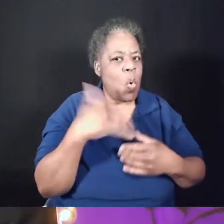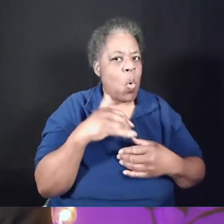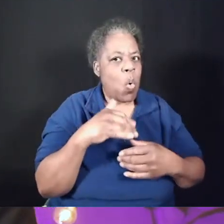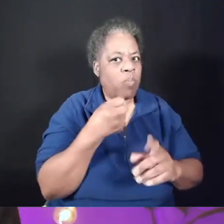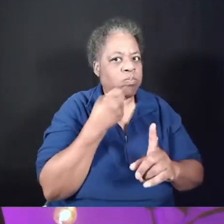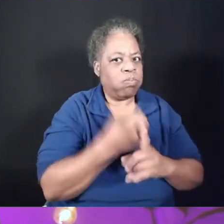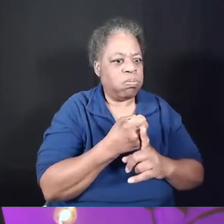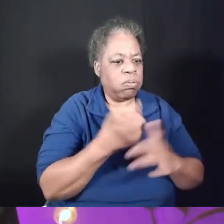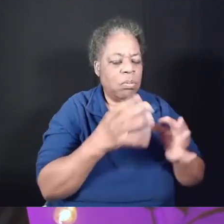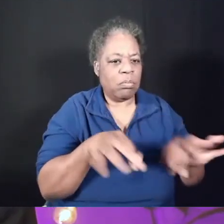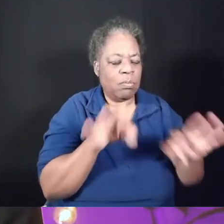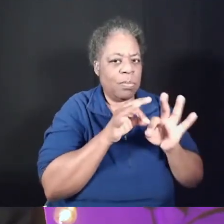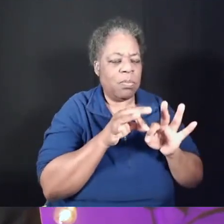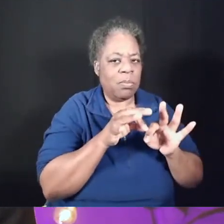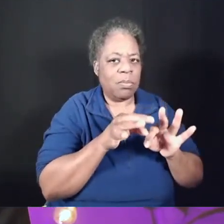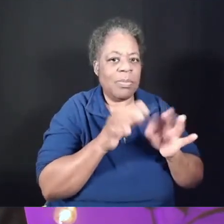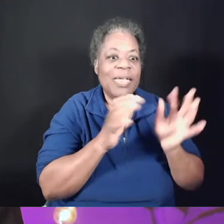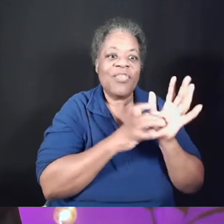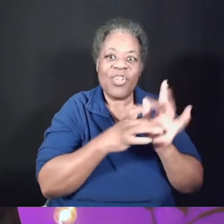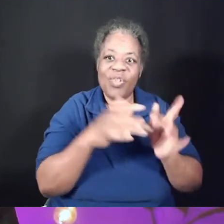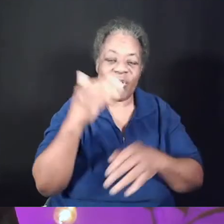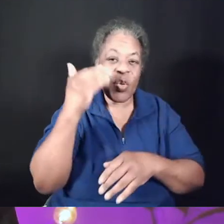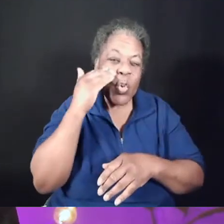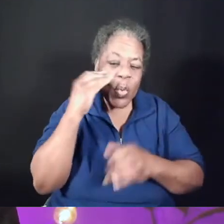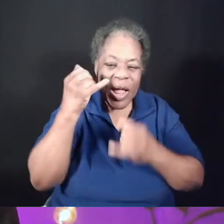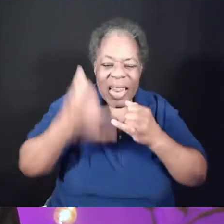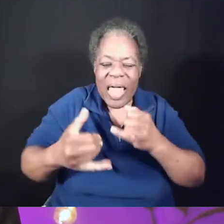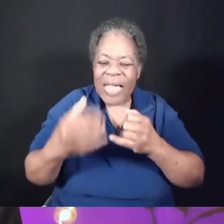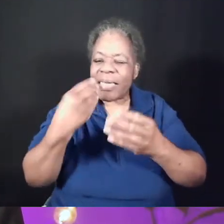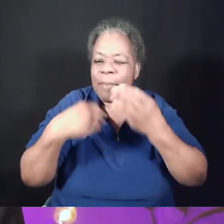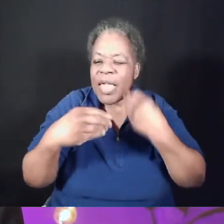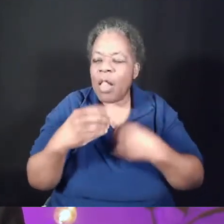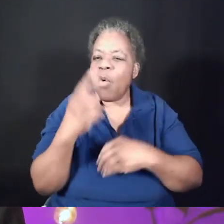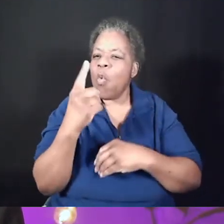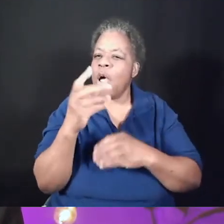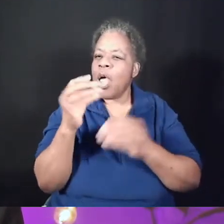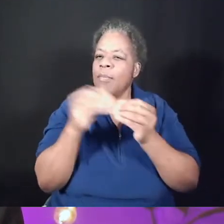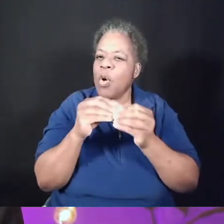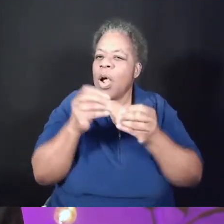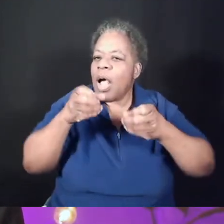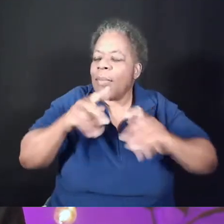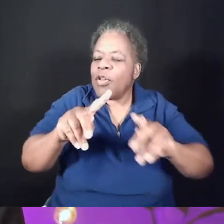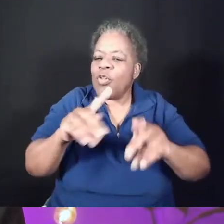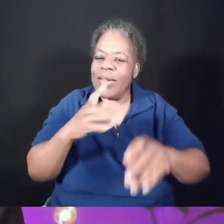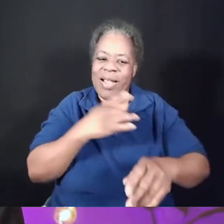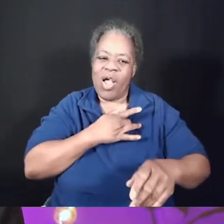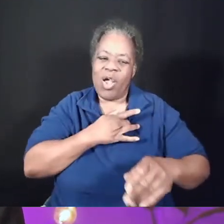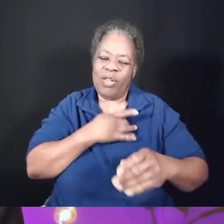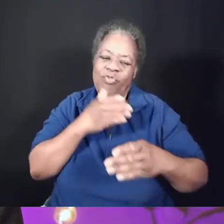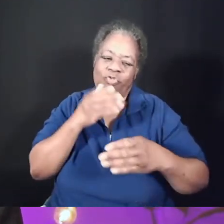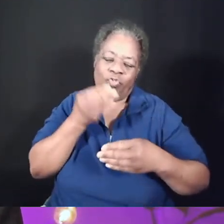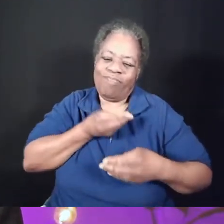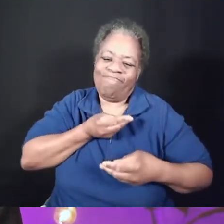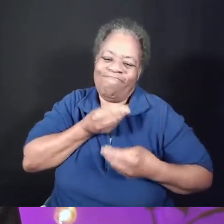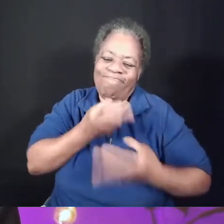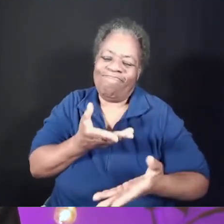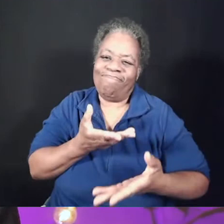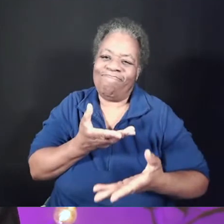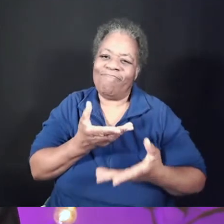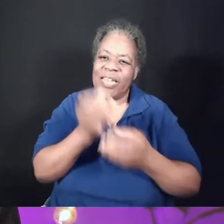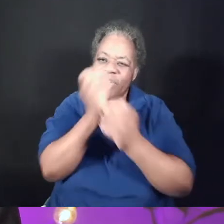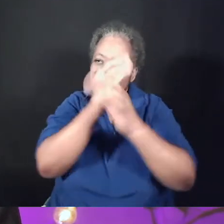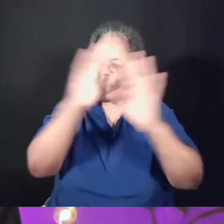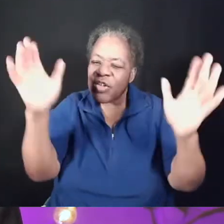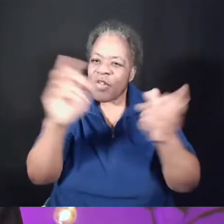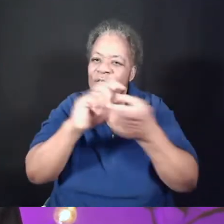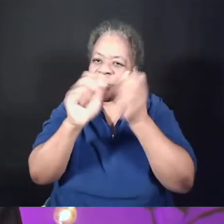And Jesus, knowing that it was his last meal with them, has one last chance to share his heart and his vision for change. So having loved his